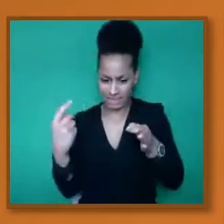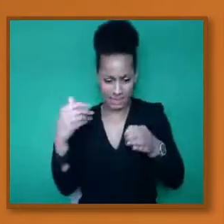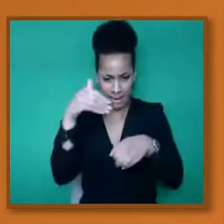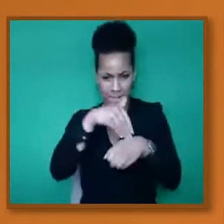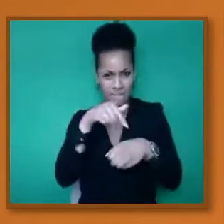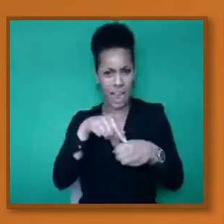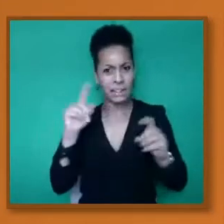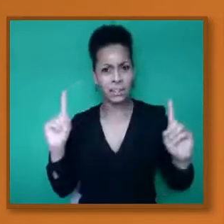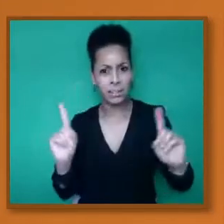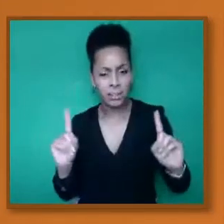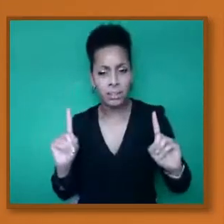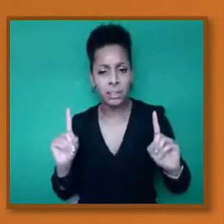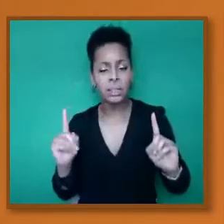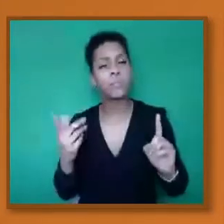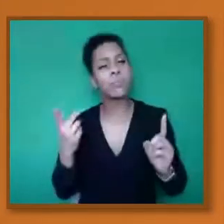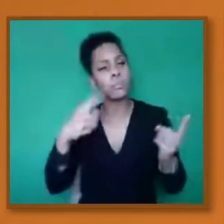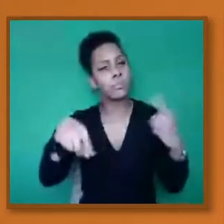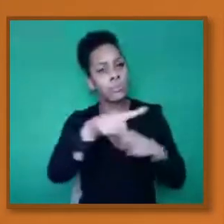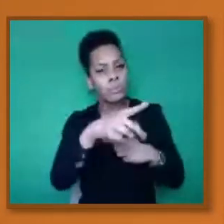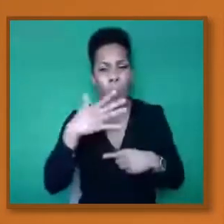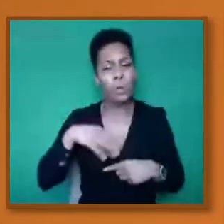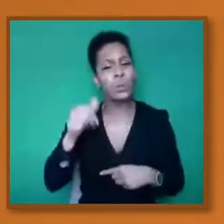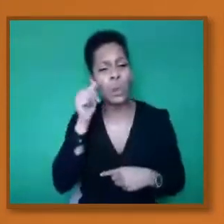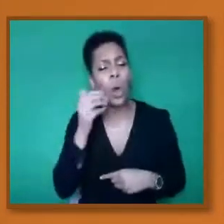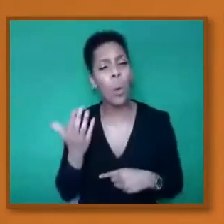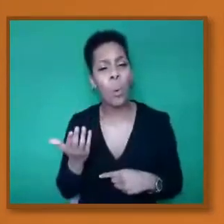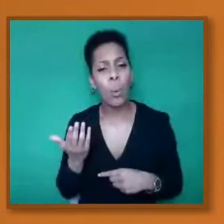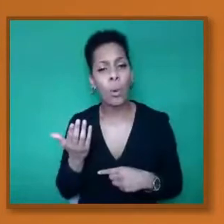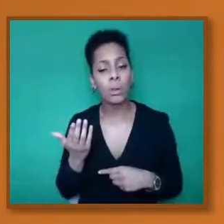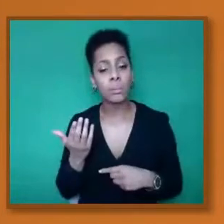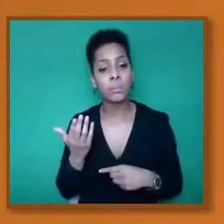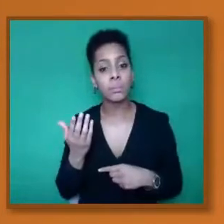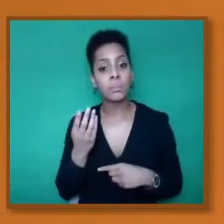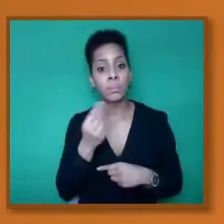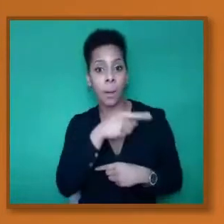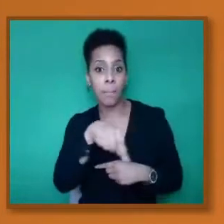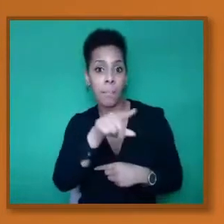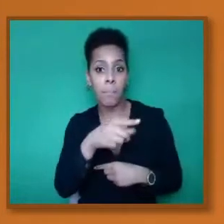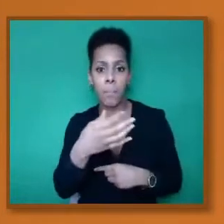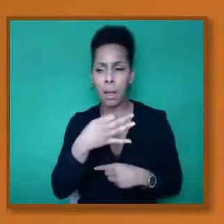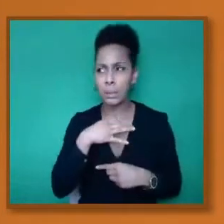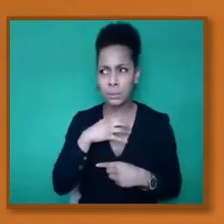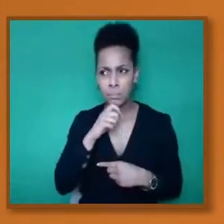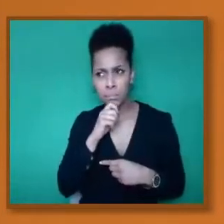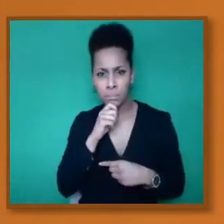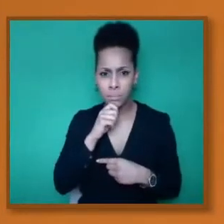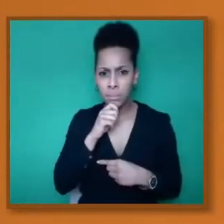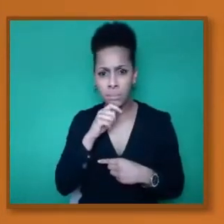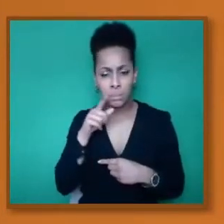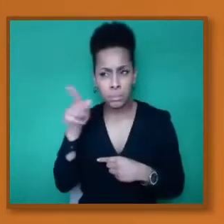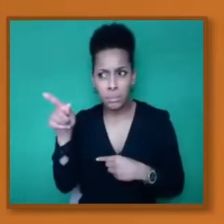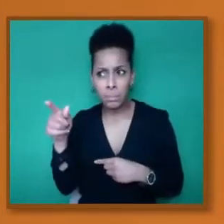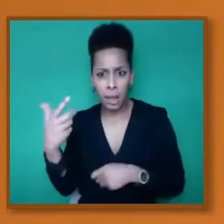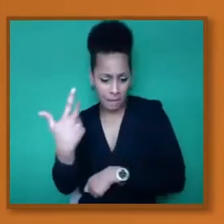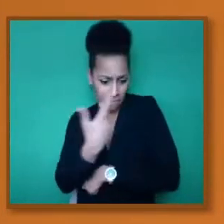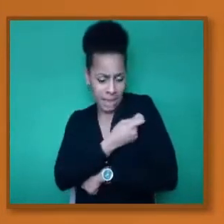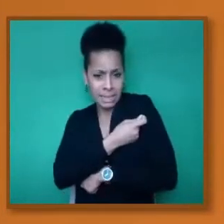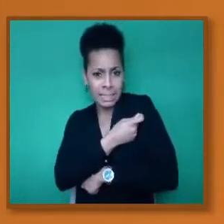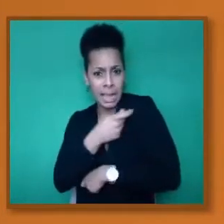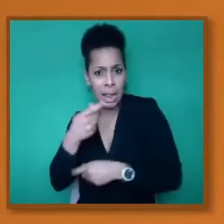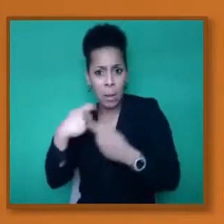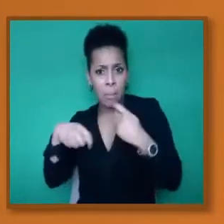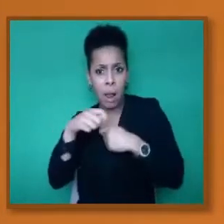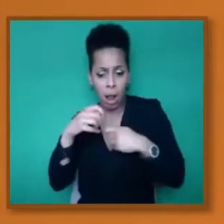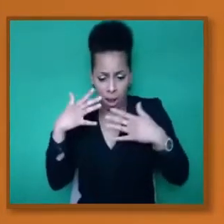issues around whether or not they can alter the coding, the messenger part of the